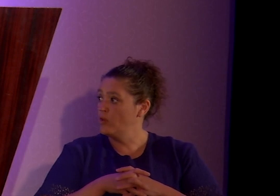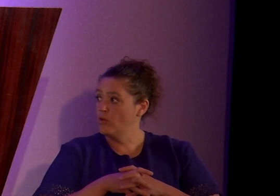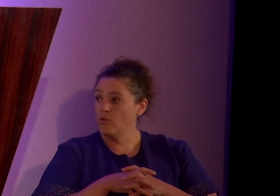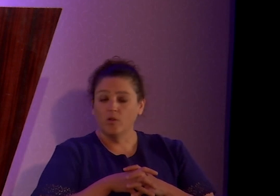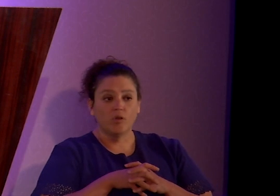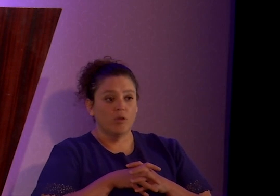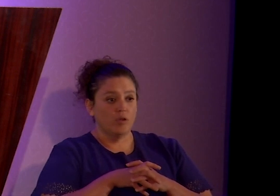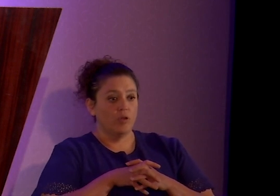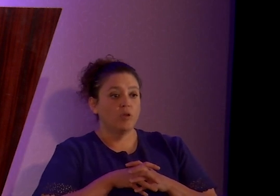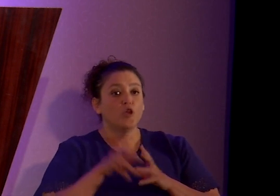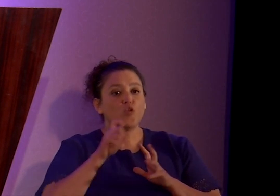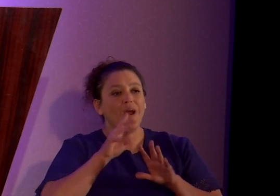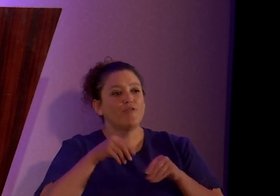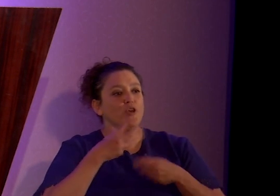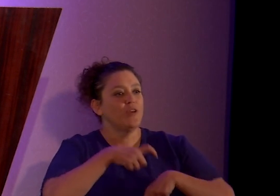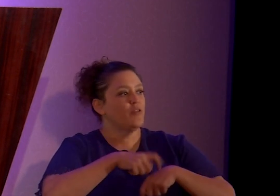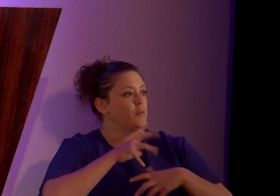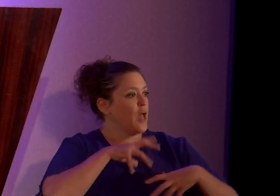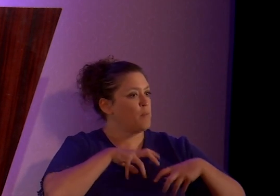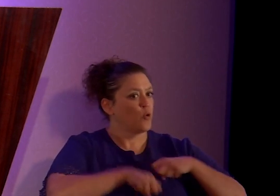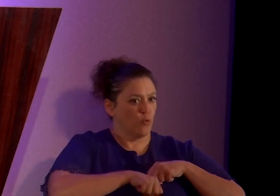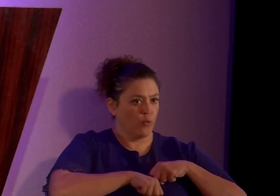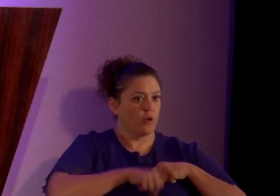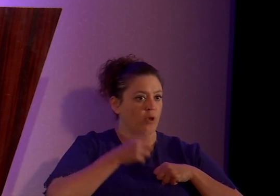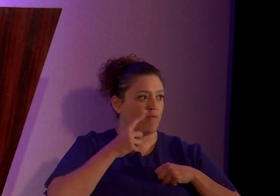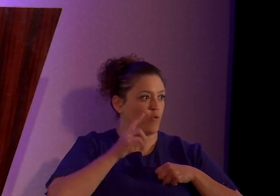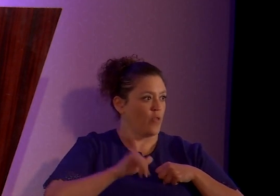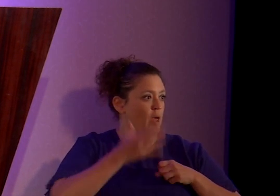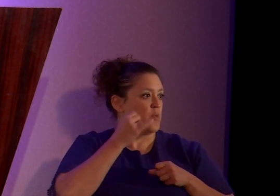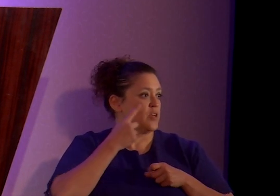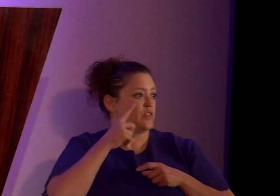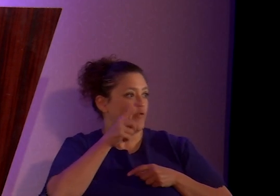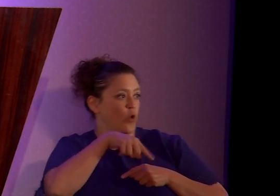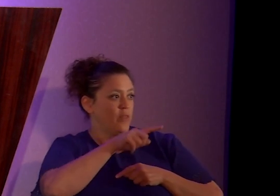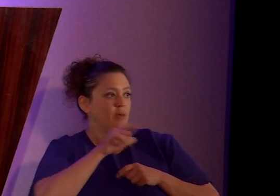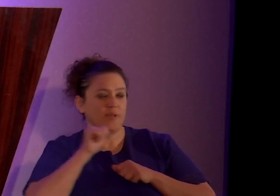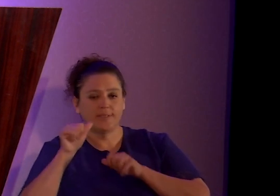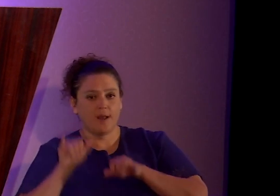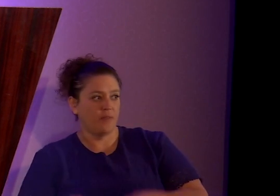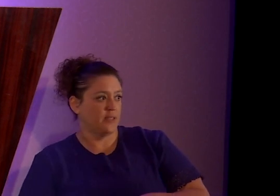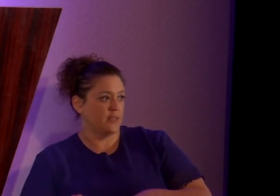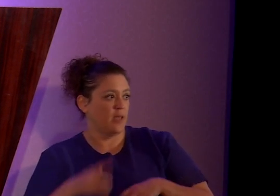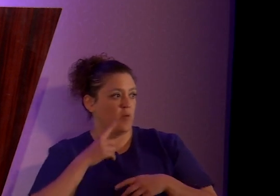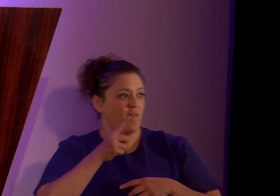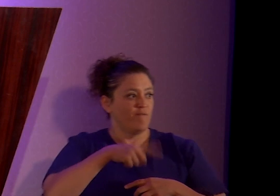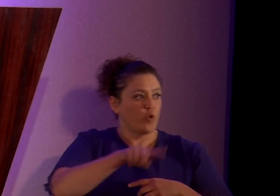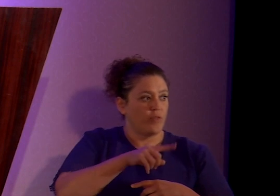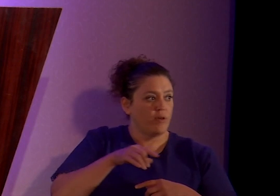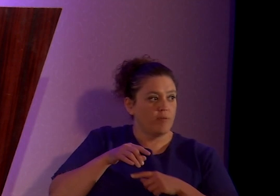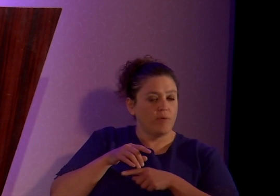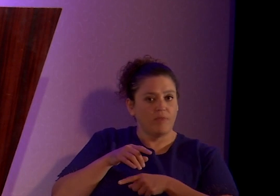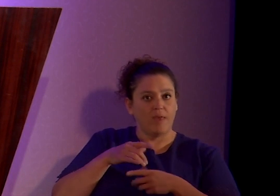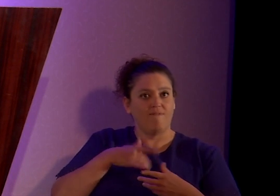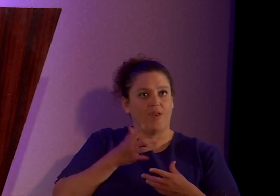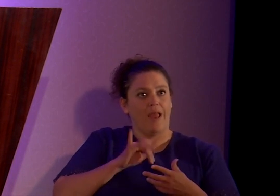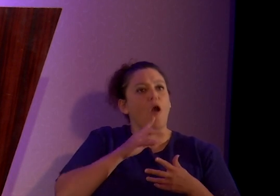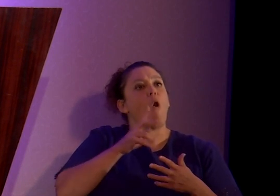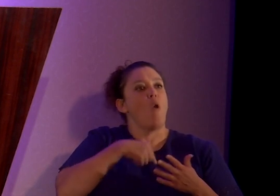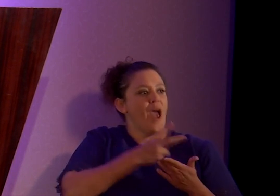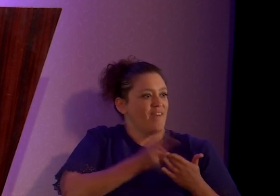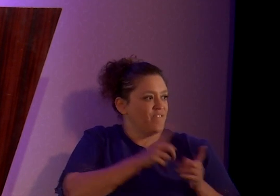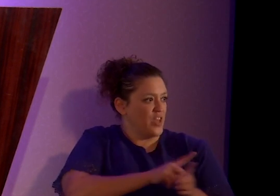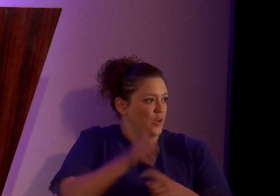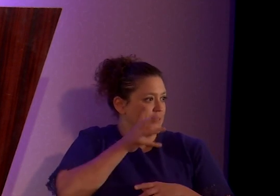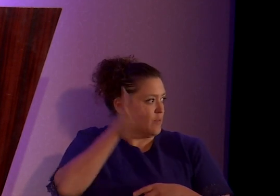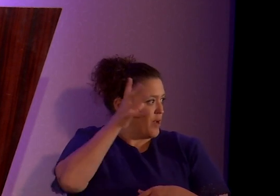give them their mourning period. Because to them, you're not the same. To, to them, they've failed as a parent. And